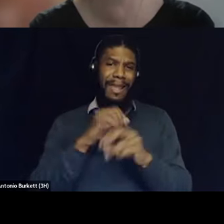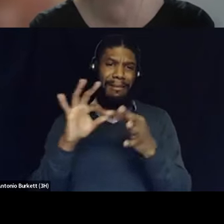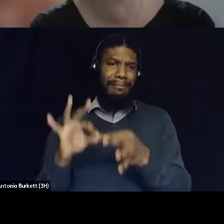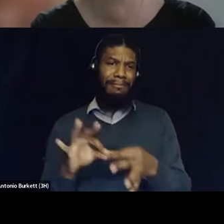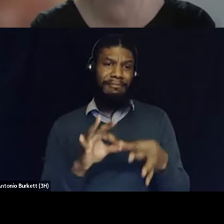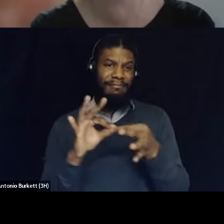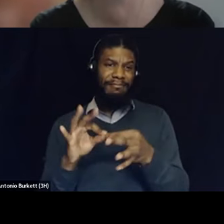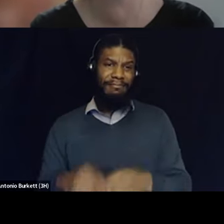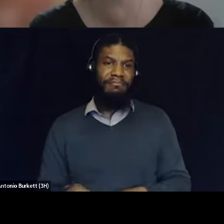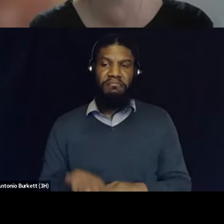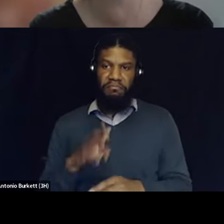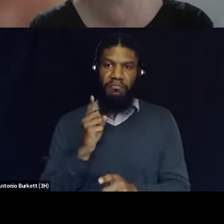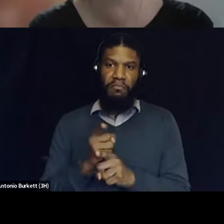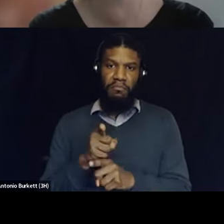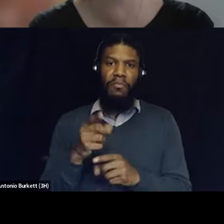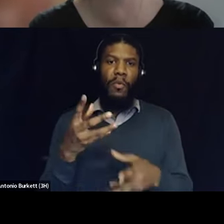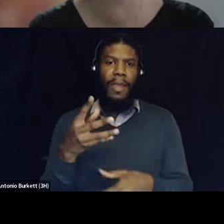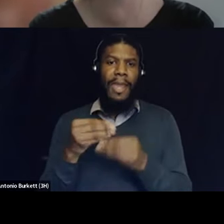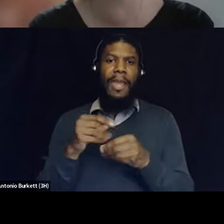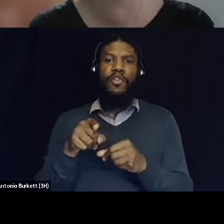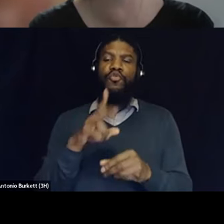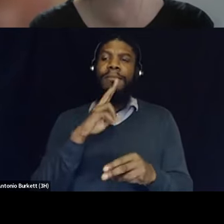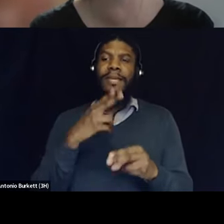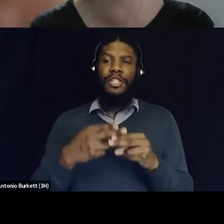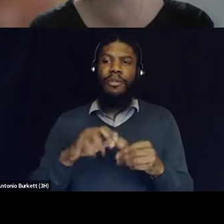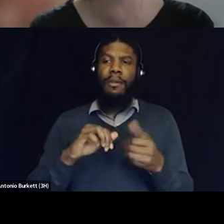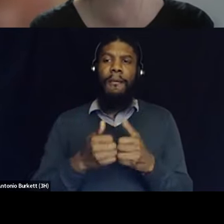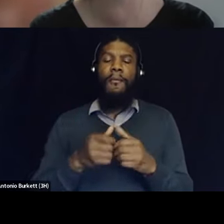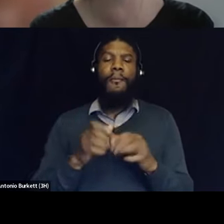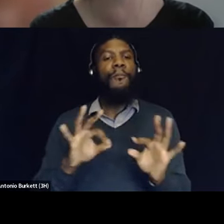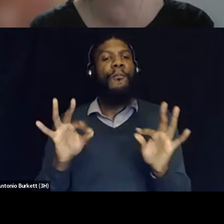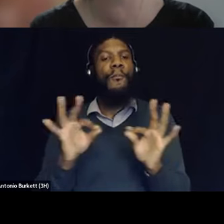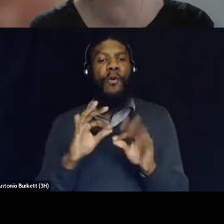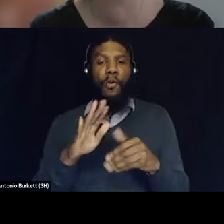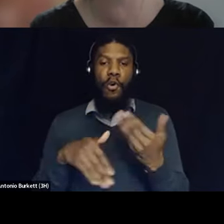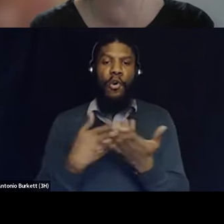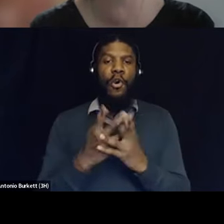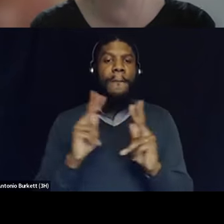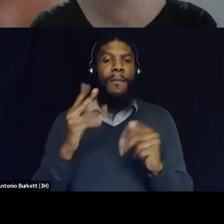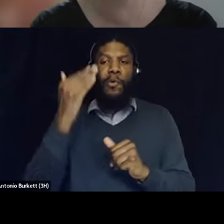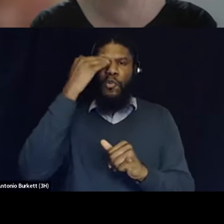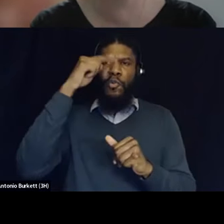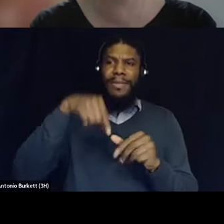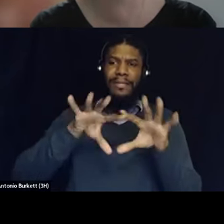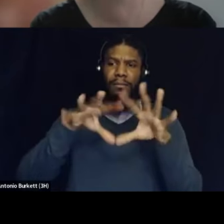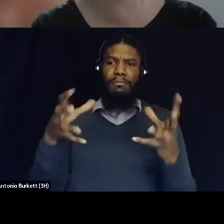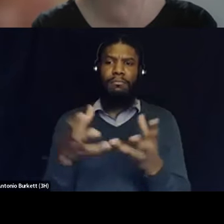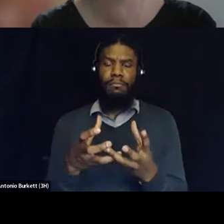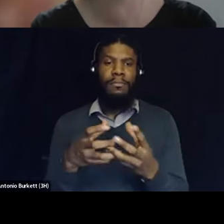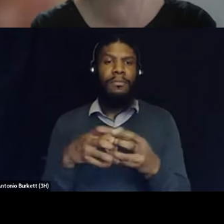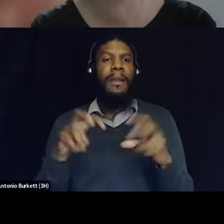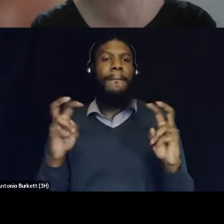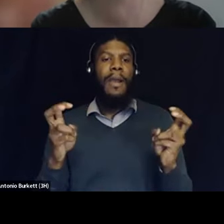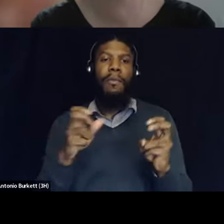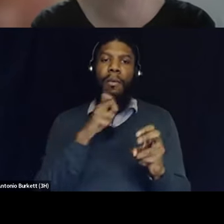piggyback off of that because you mentioned how it is important that everyone know that this is a comprehensive issue and i think it's